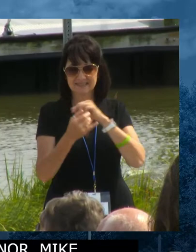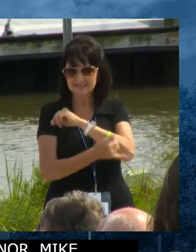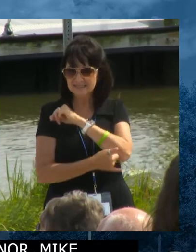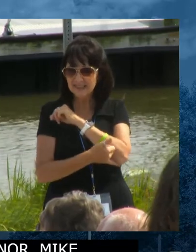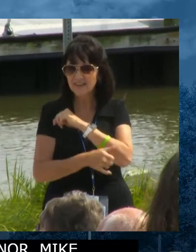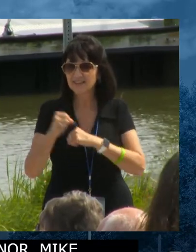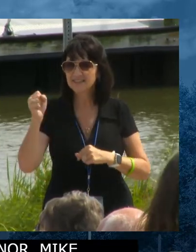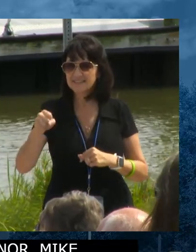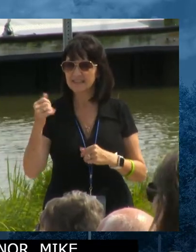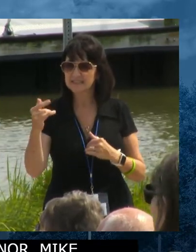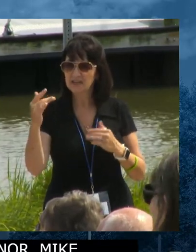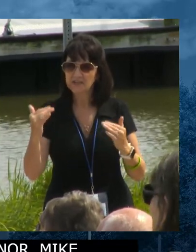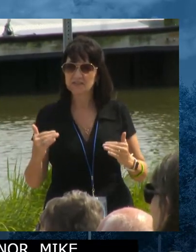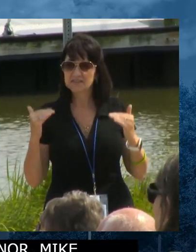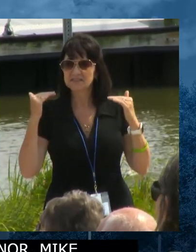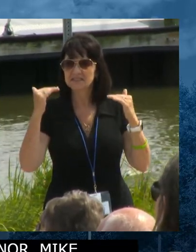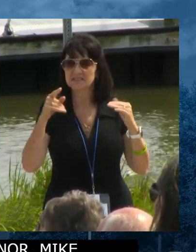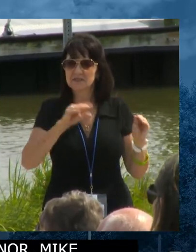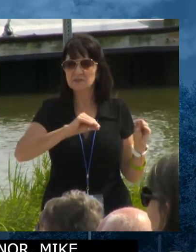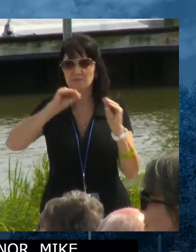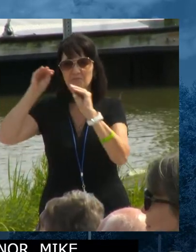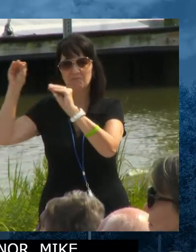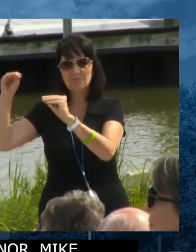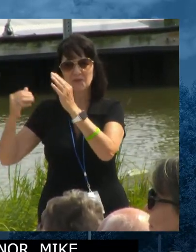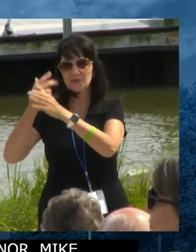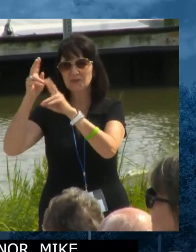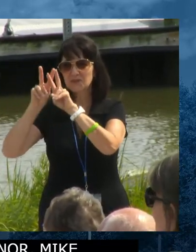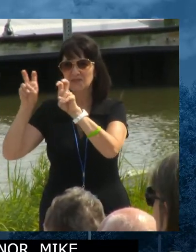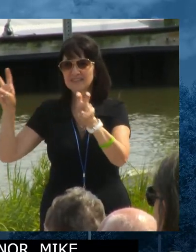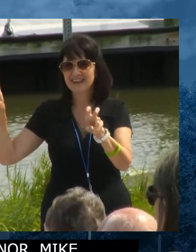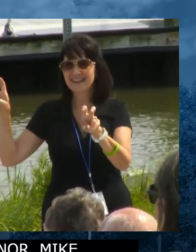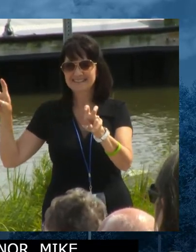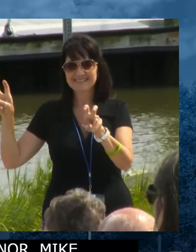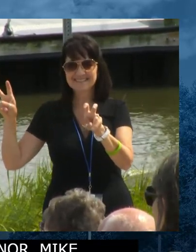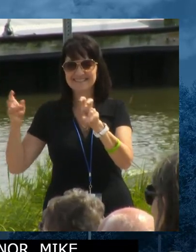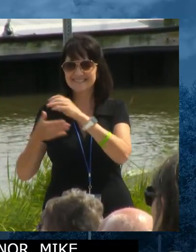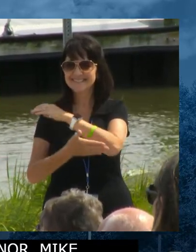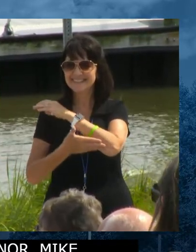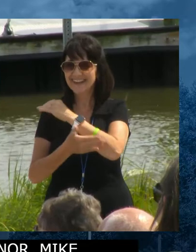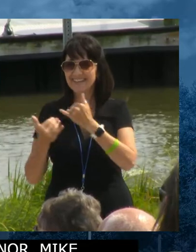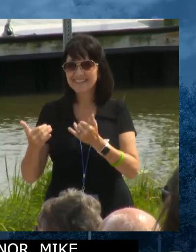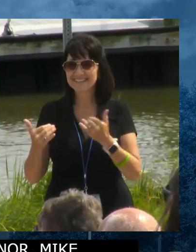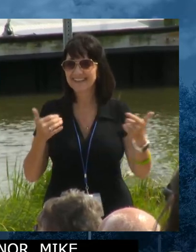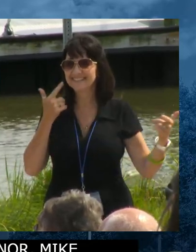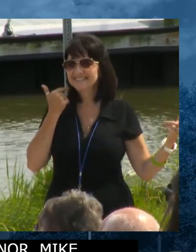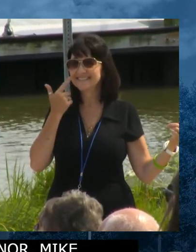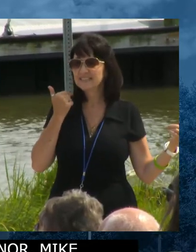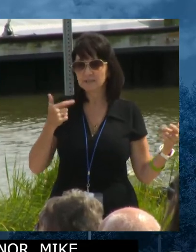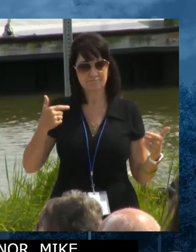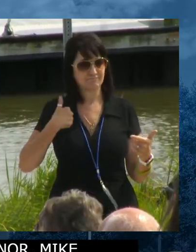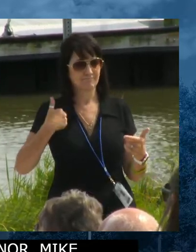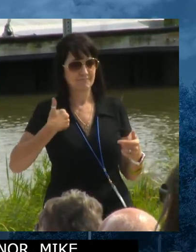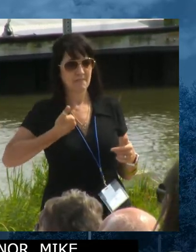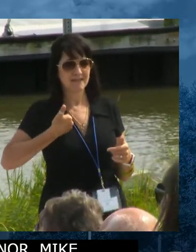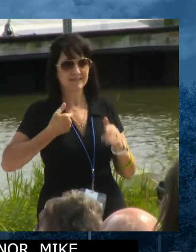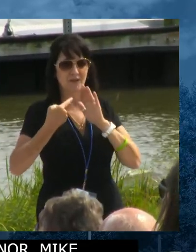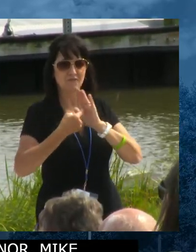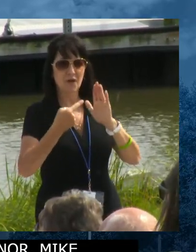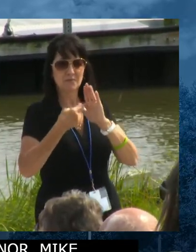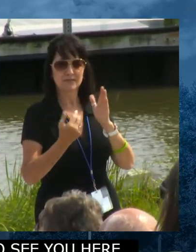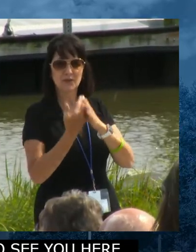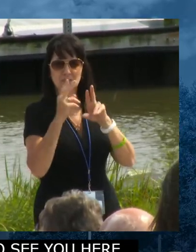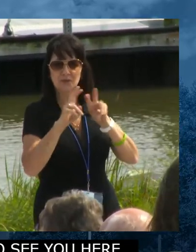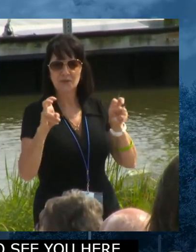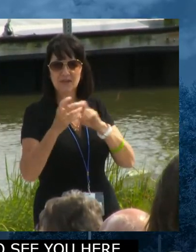He's moved up to Newcastle County now. I was there representing Newcastle County and Jeff and others